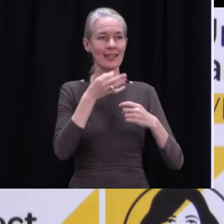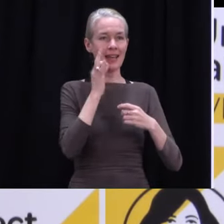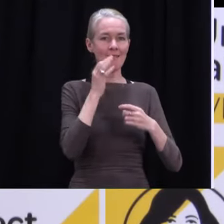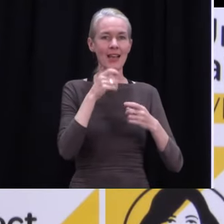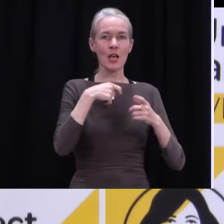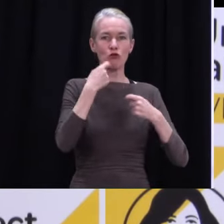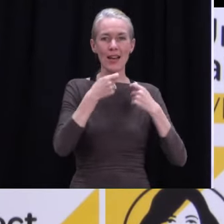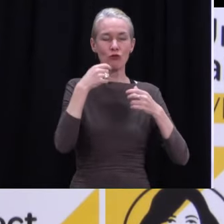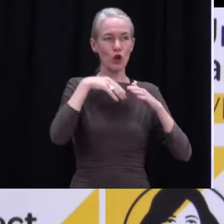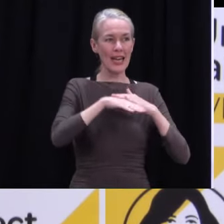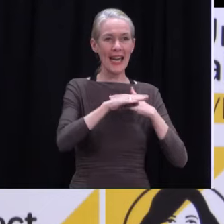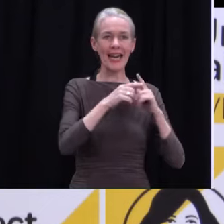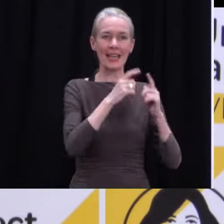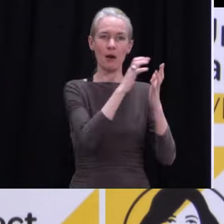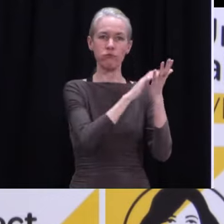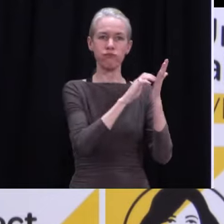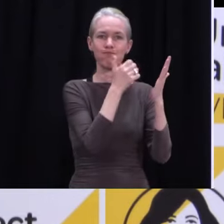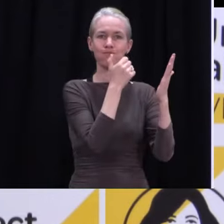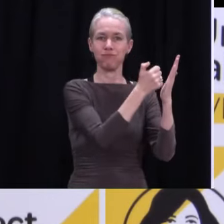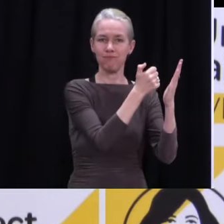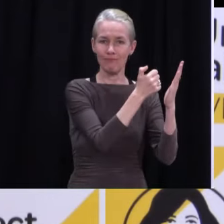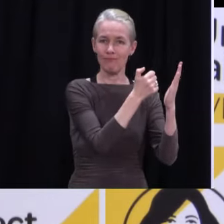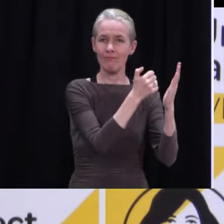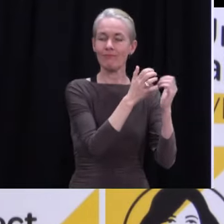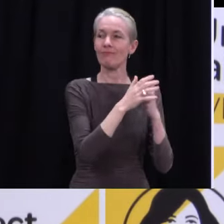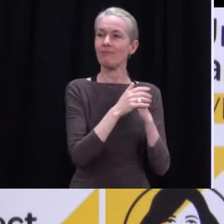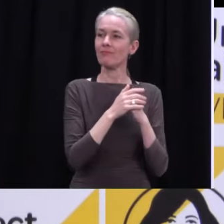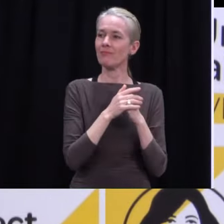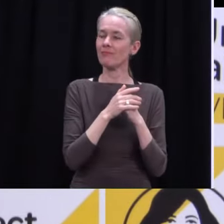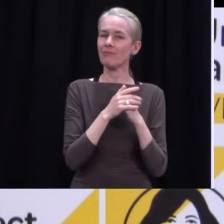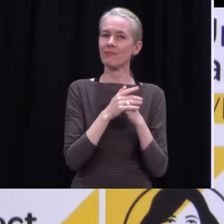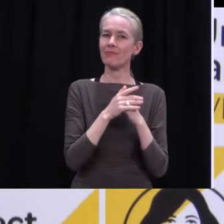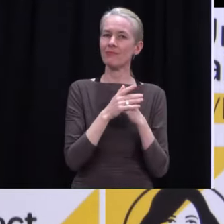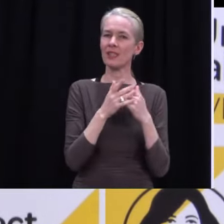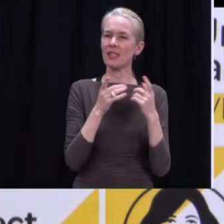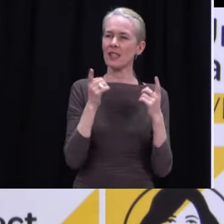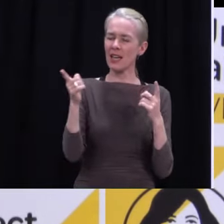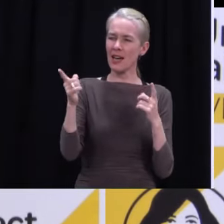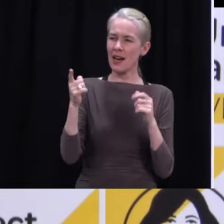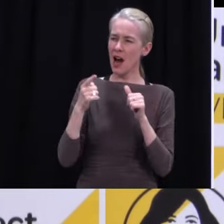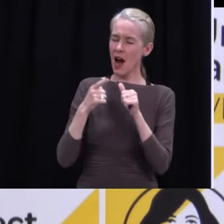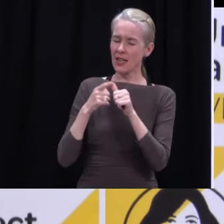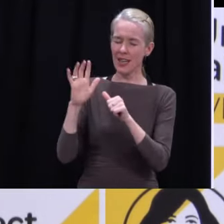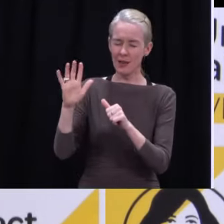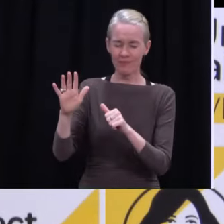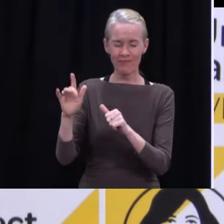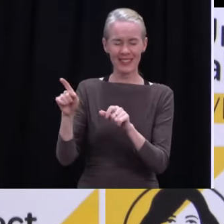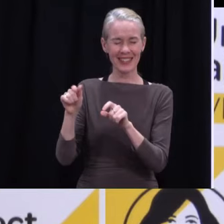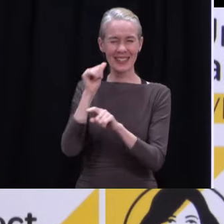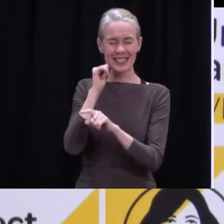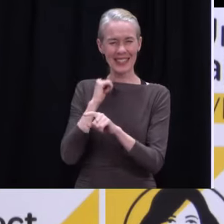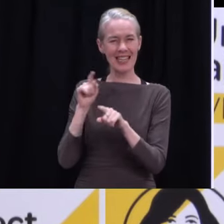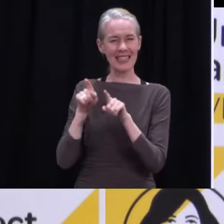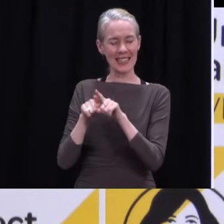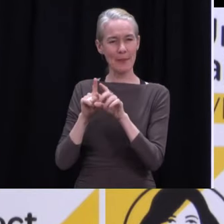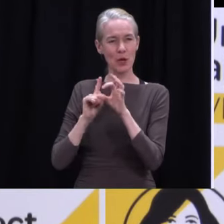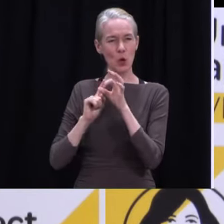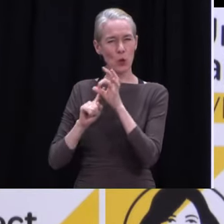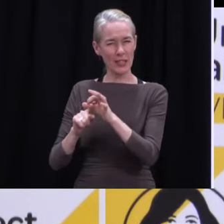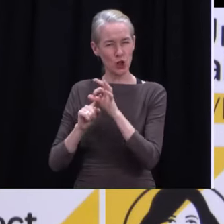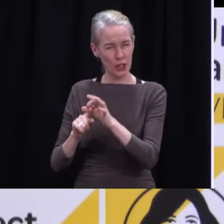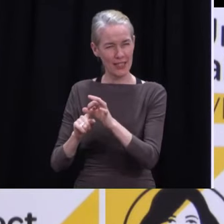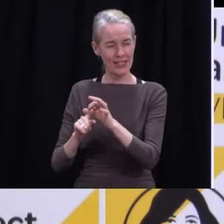misused, but why not sufficiently protect it under the law? I'm sorry. Forgive me. You asked me this question, and I was meant to go away and come back and determine whether or not